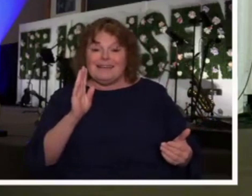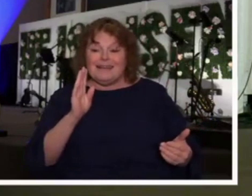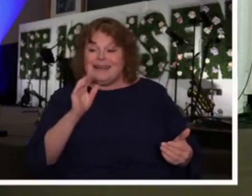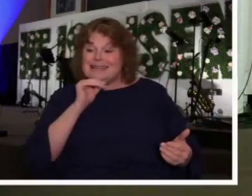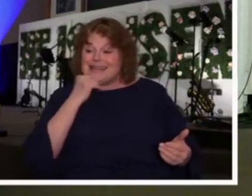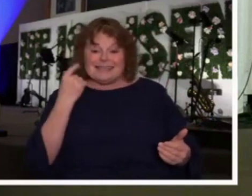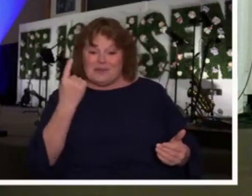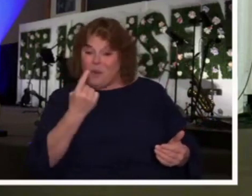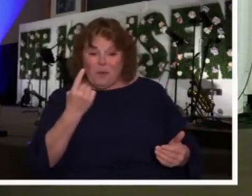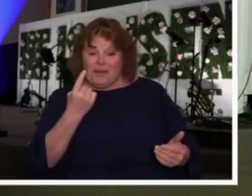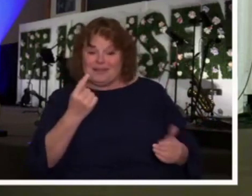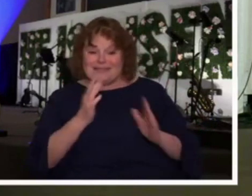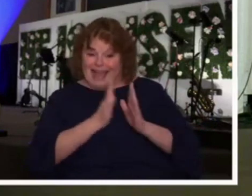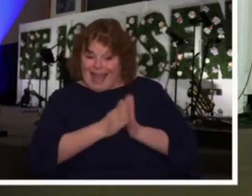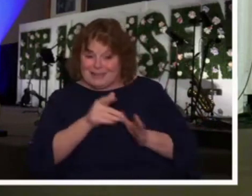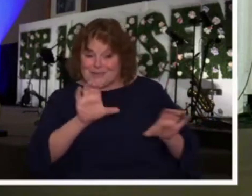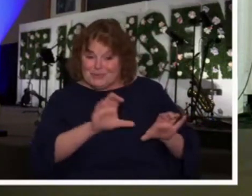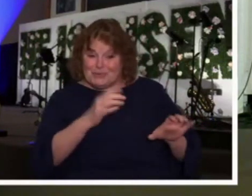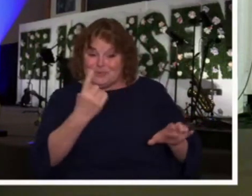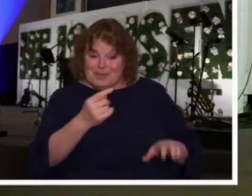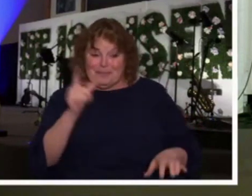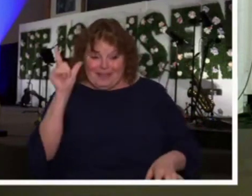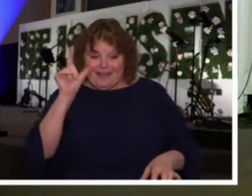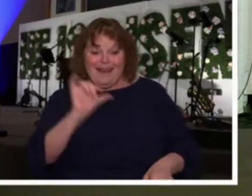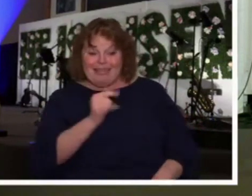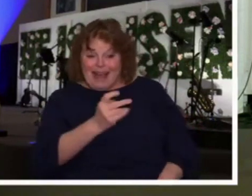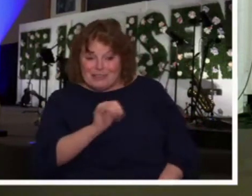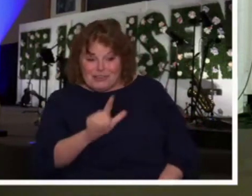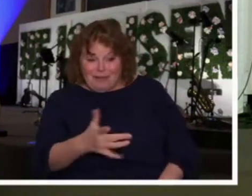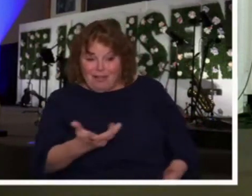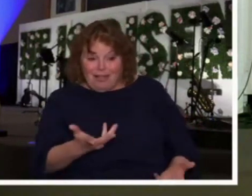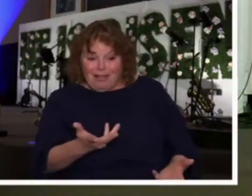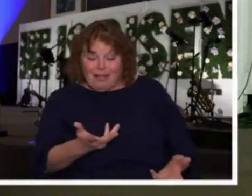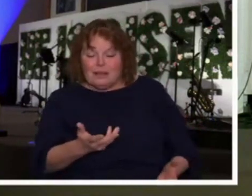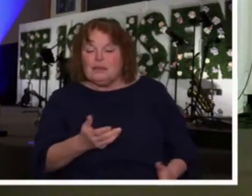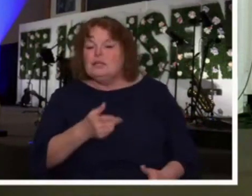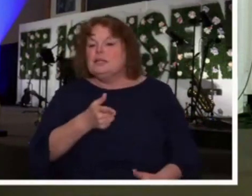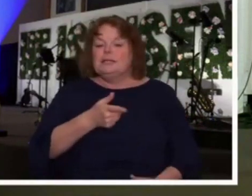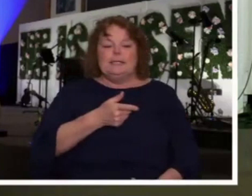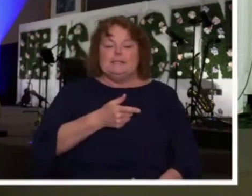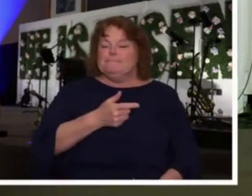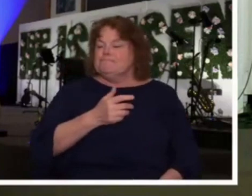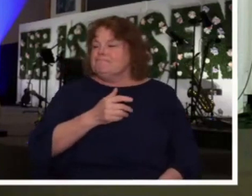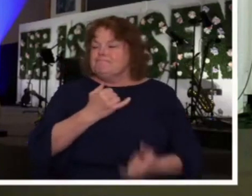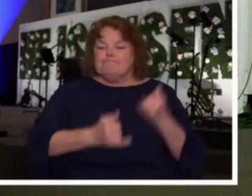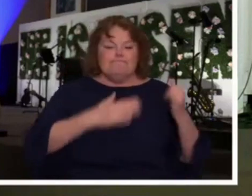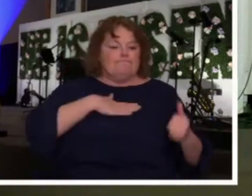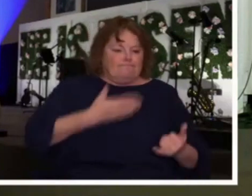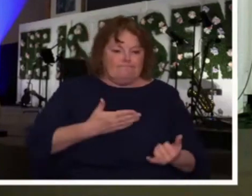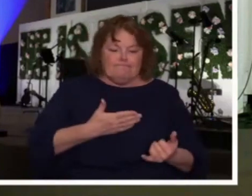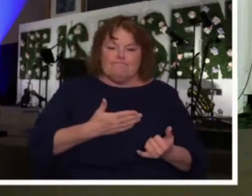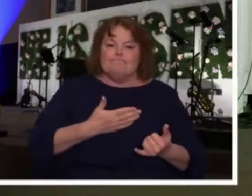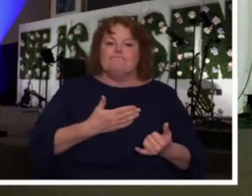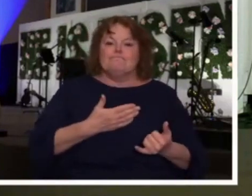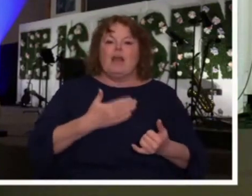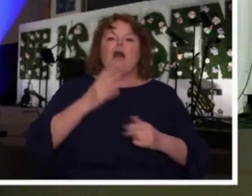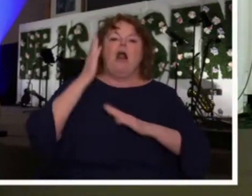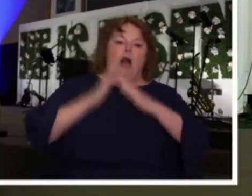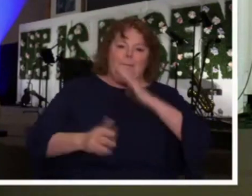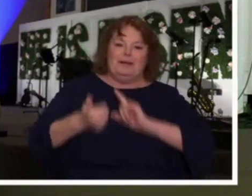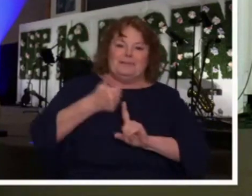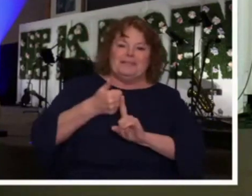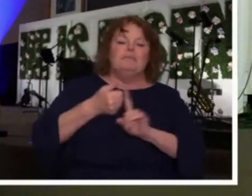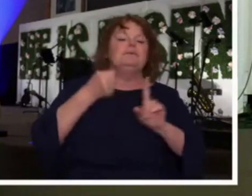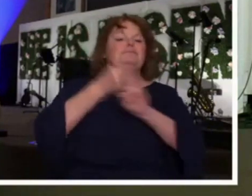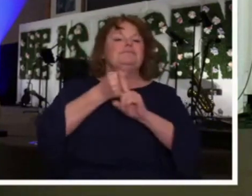things that are logical, but he has a reason. And ultimately, Naaman's obedience, his humbling himself led to